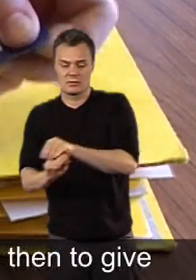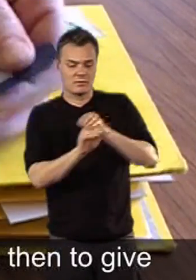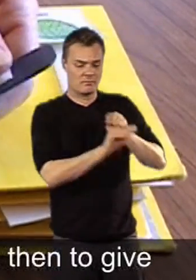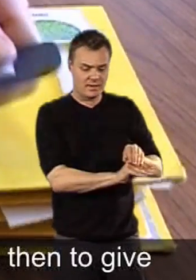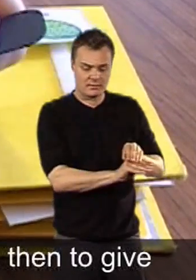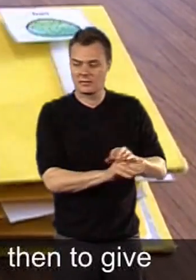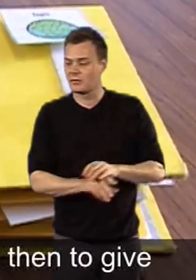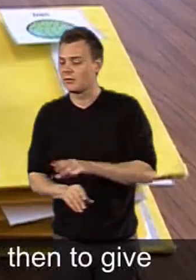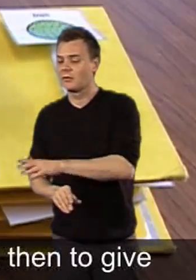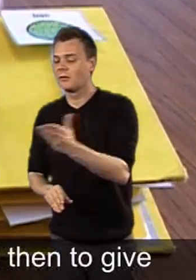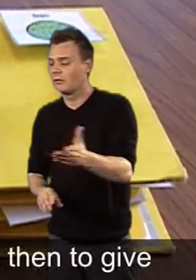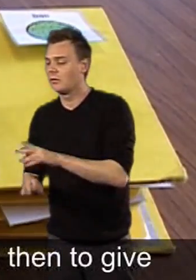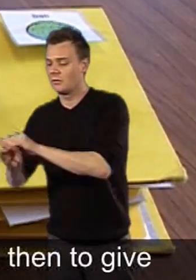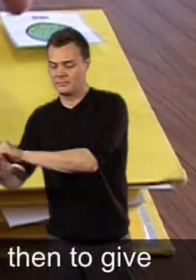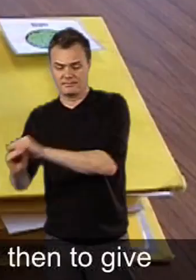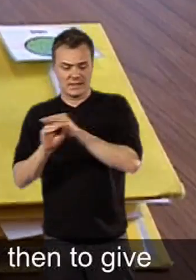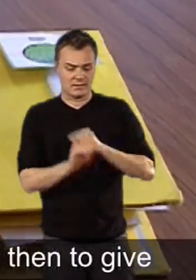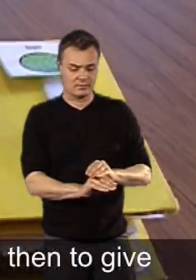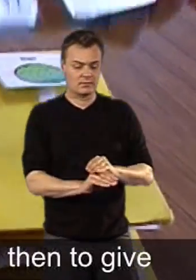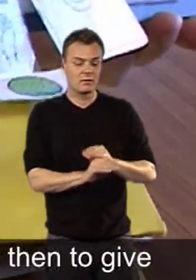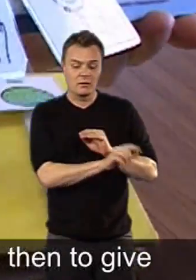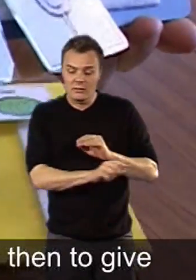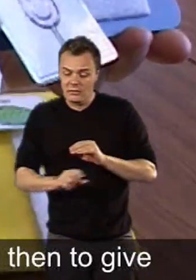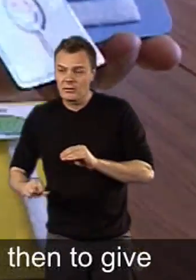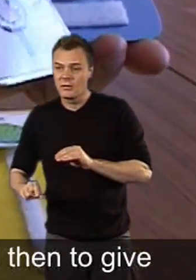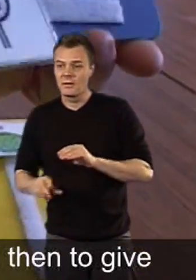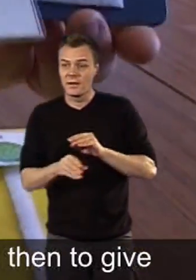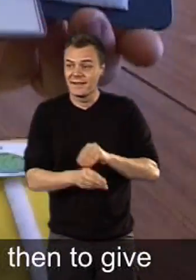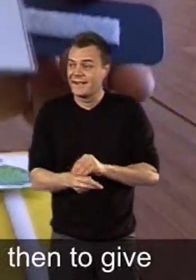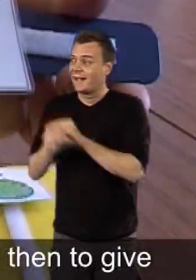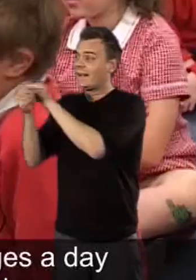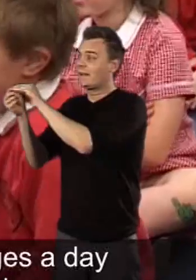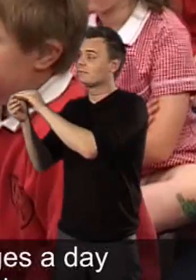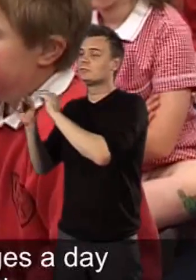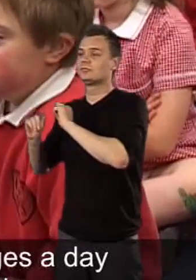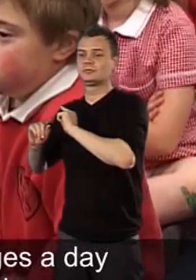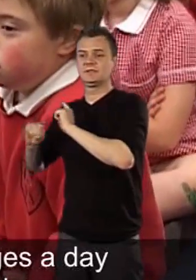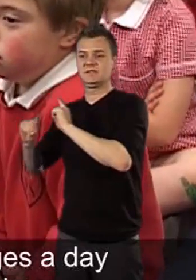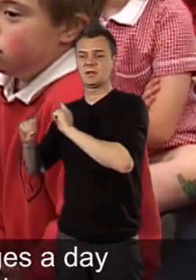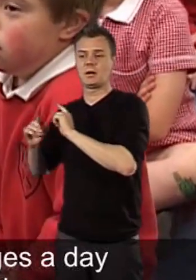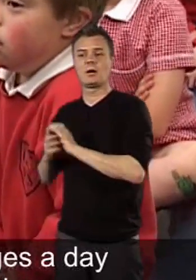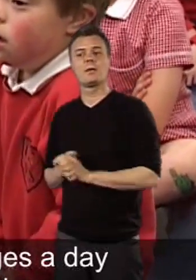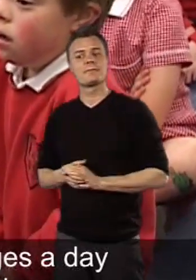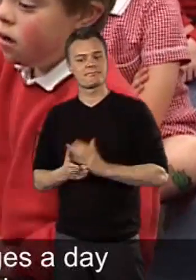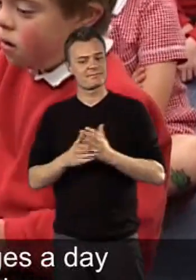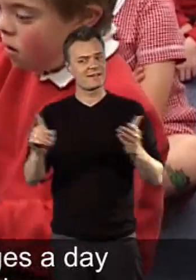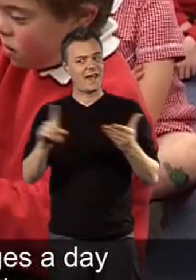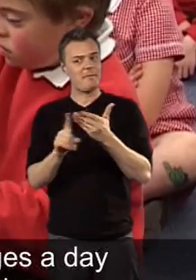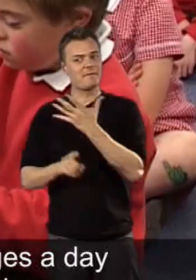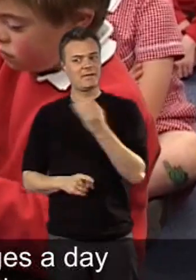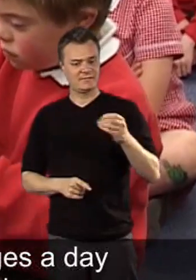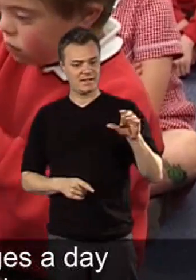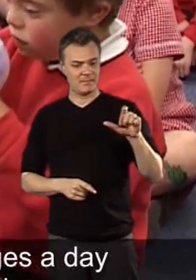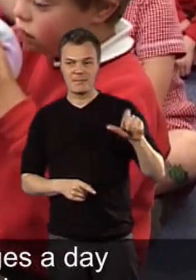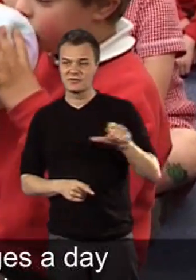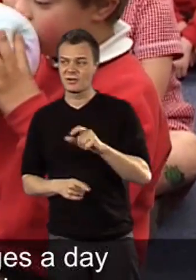to pick this up and then to give it to the teacher. Ben's target is 50 picture exchanges a